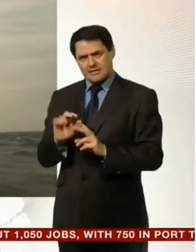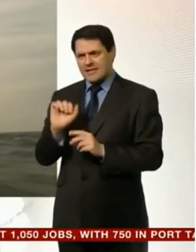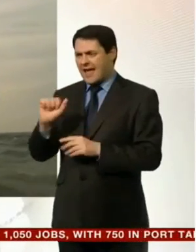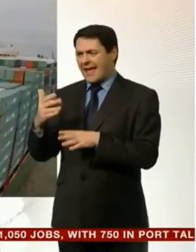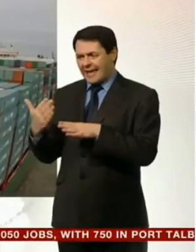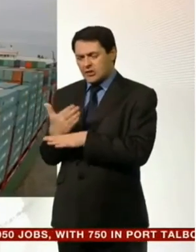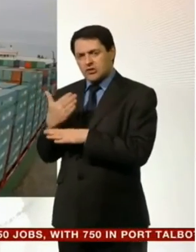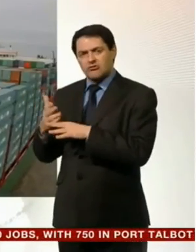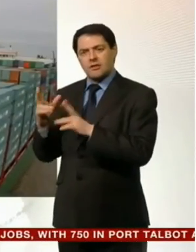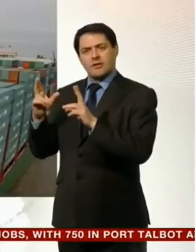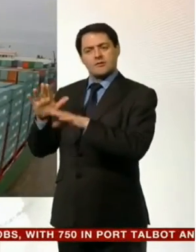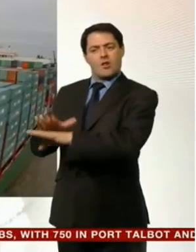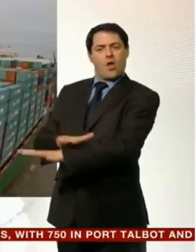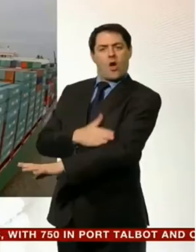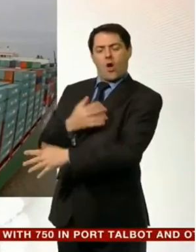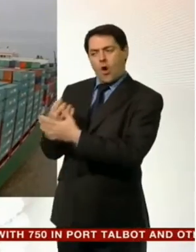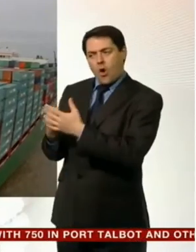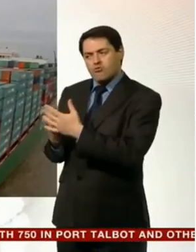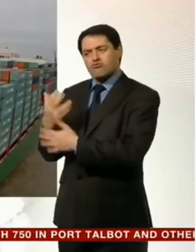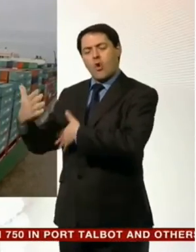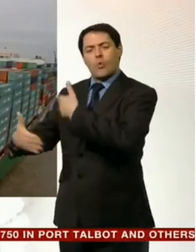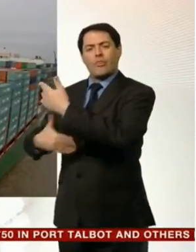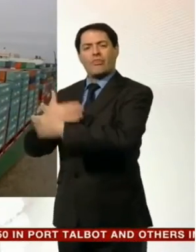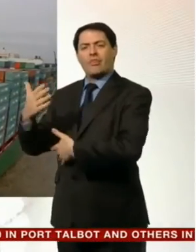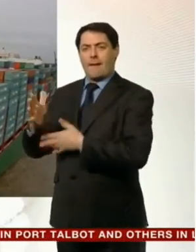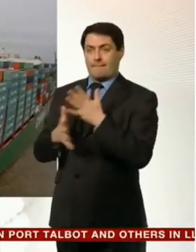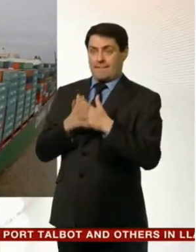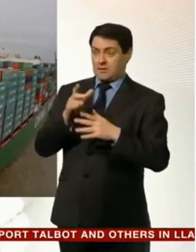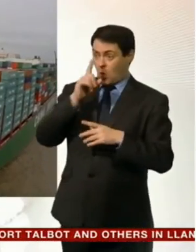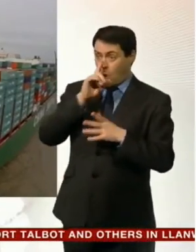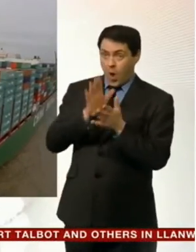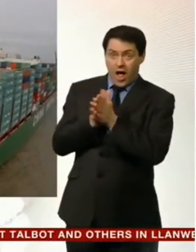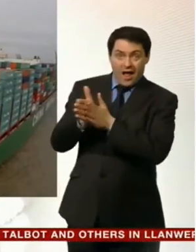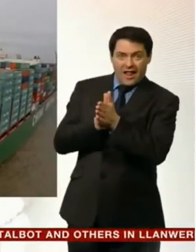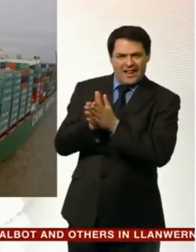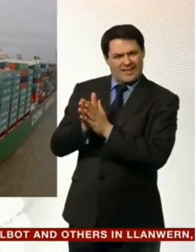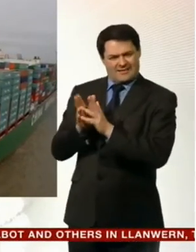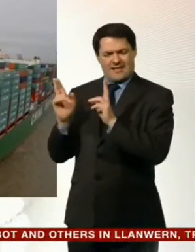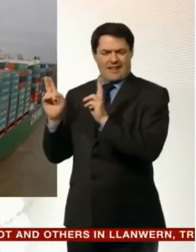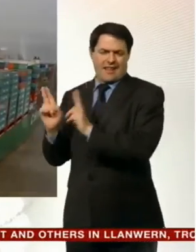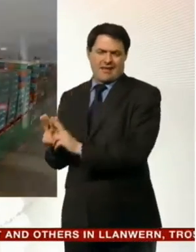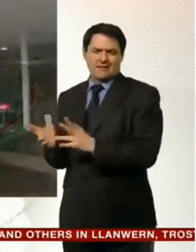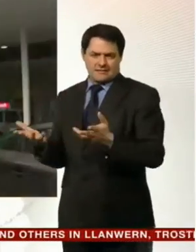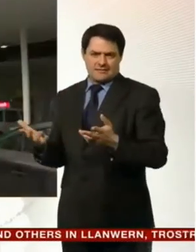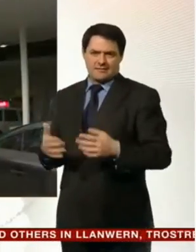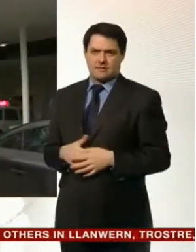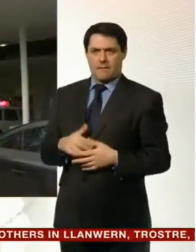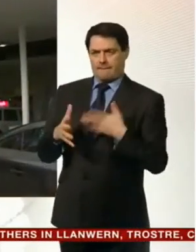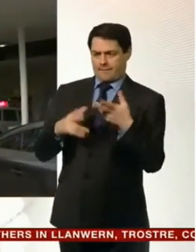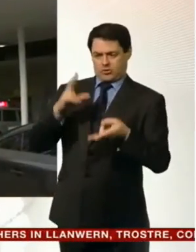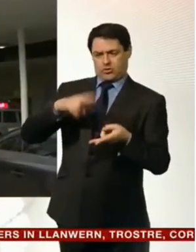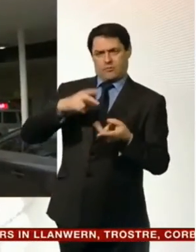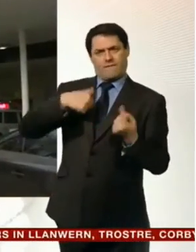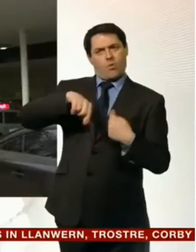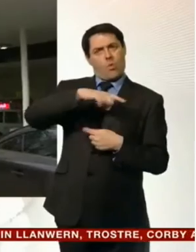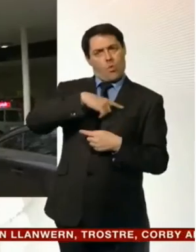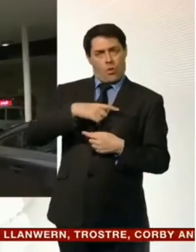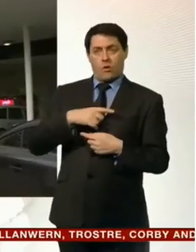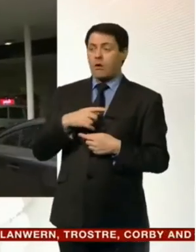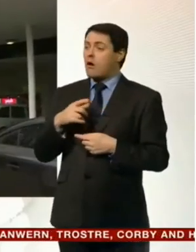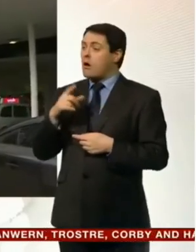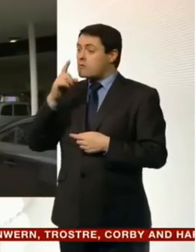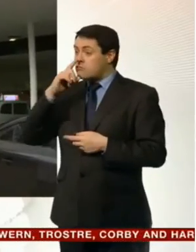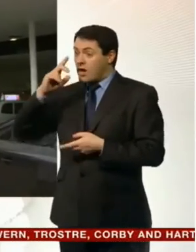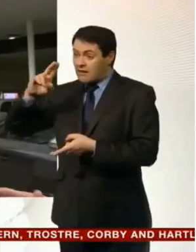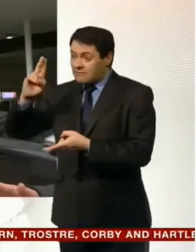slowly so there's not such a thirst for oil making it cheaper for us and this is the result of the collapsing oil